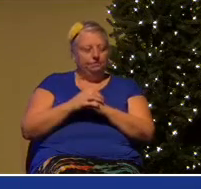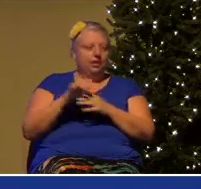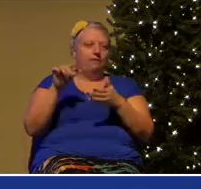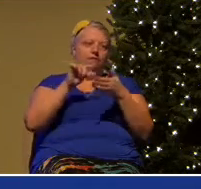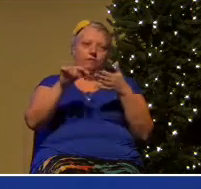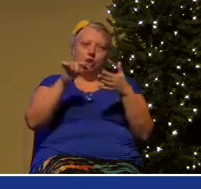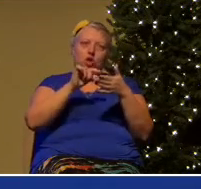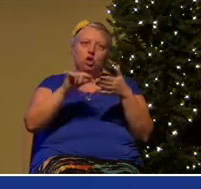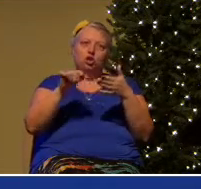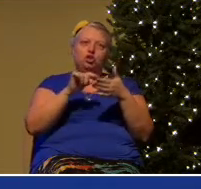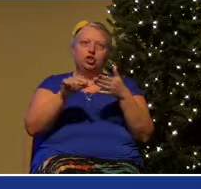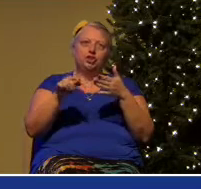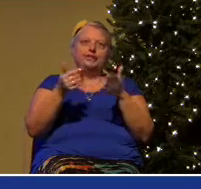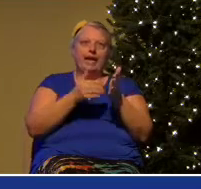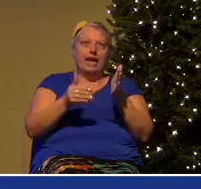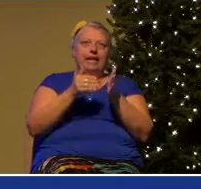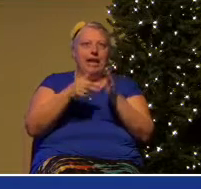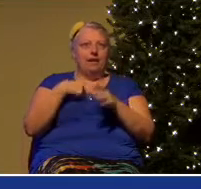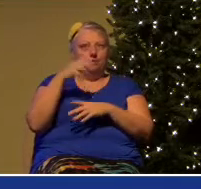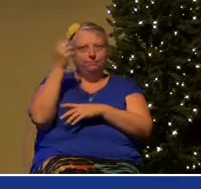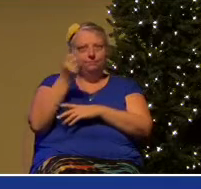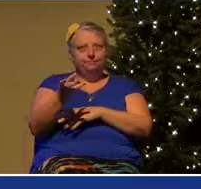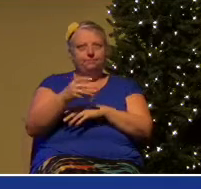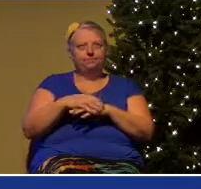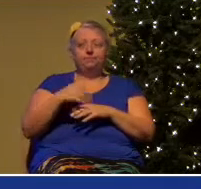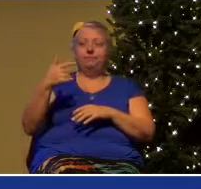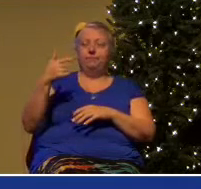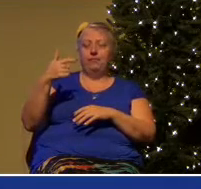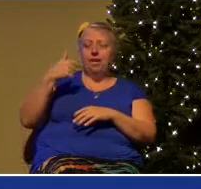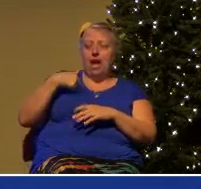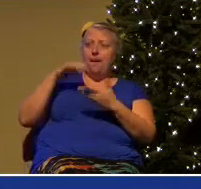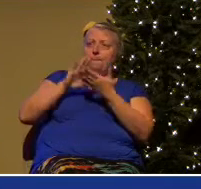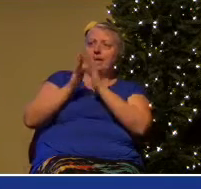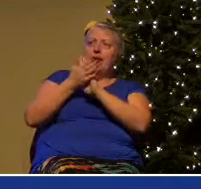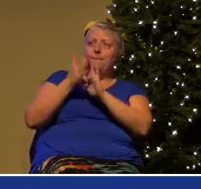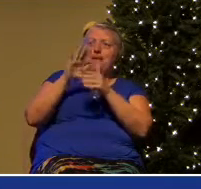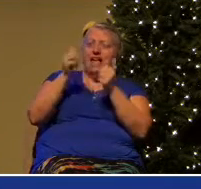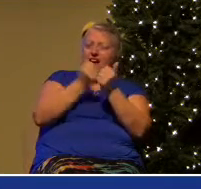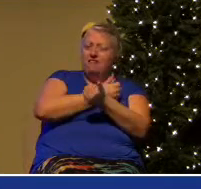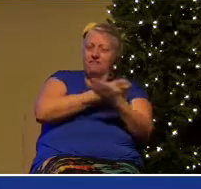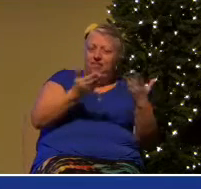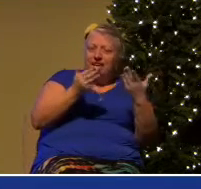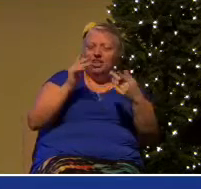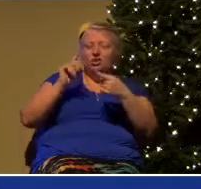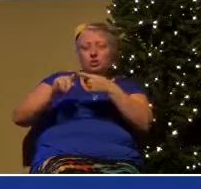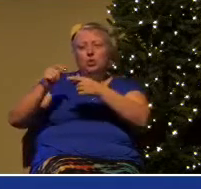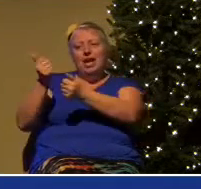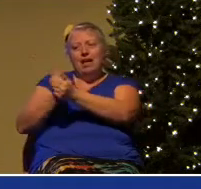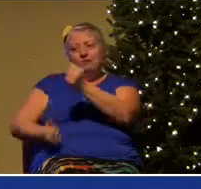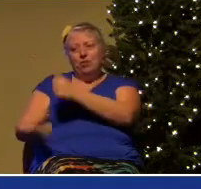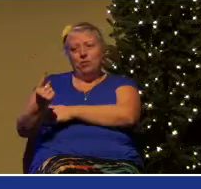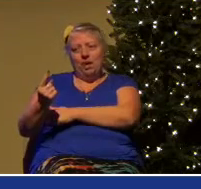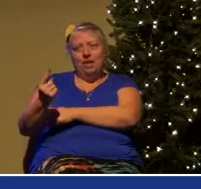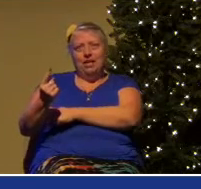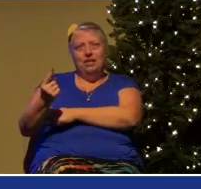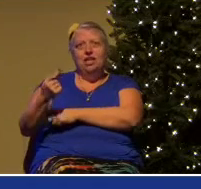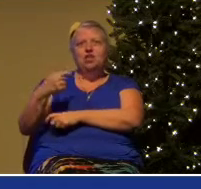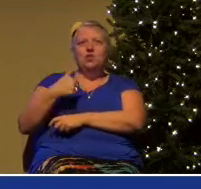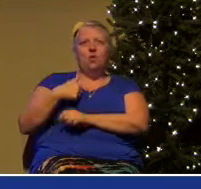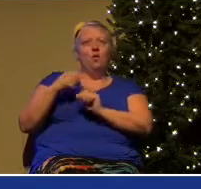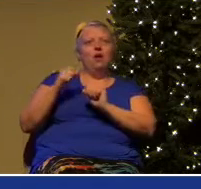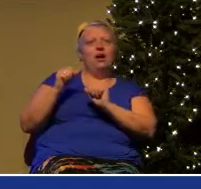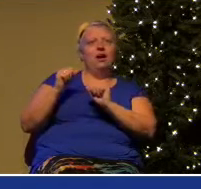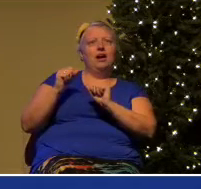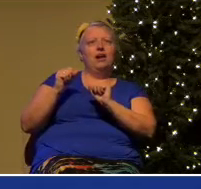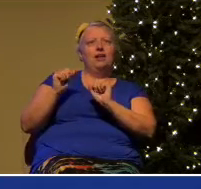heard me quote, I've become all things to all men so that by all possible means I might save some. I do this